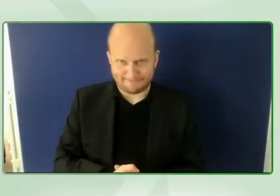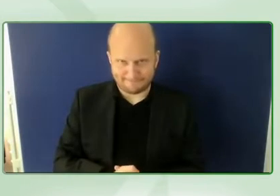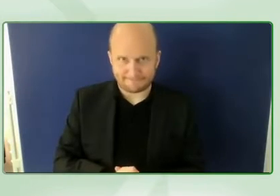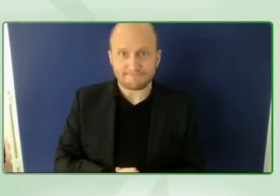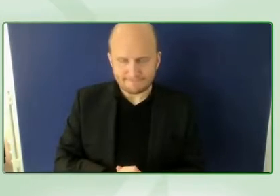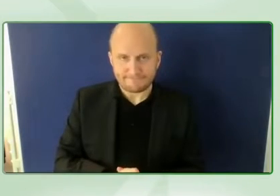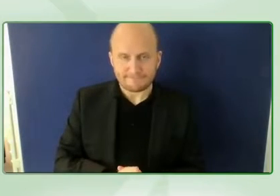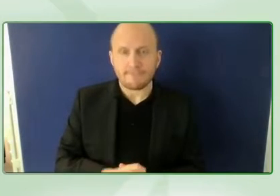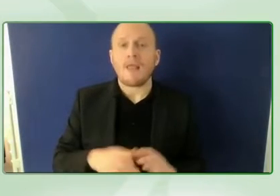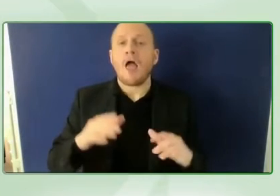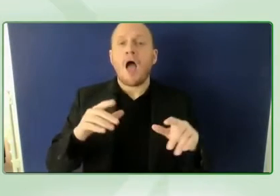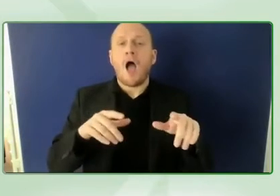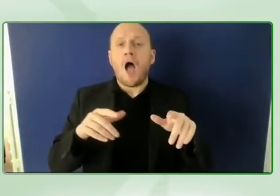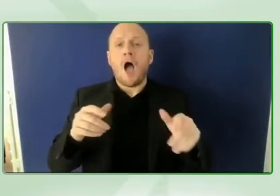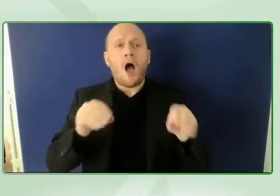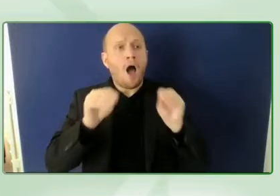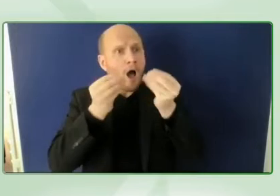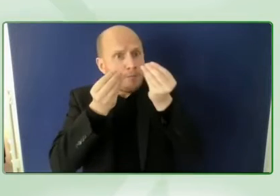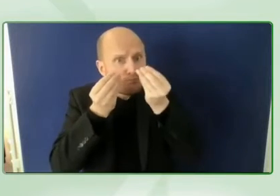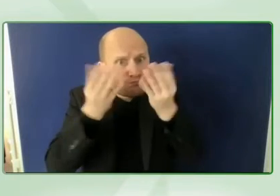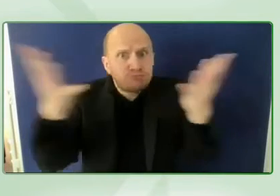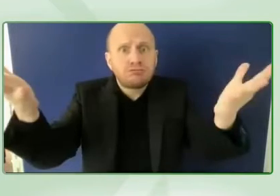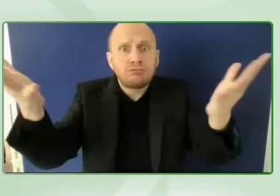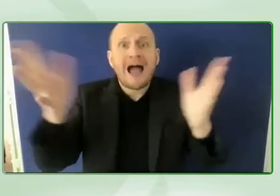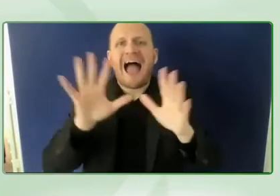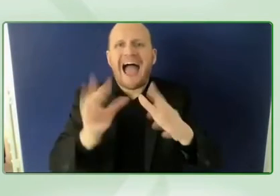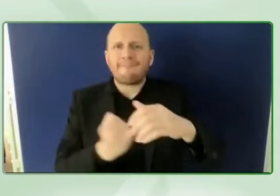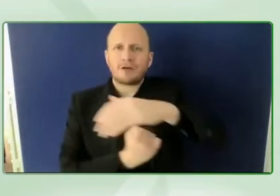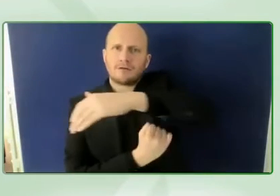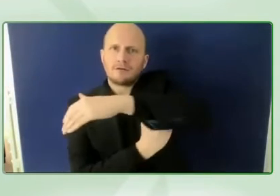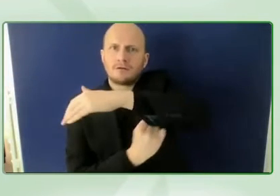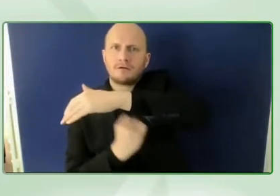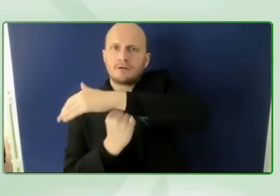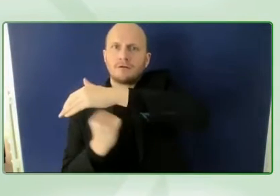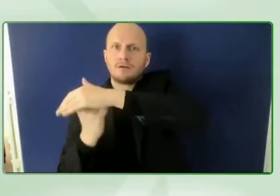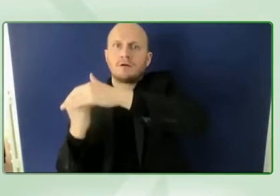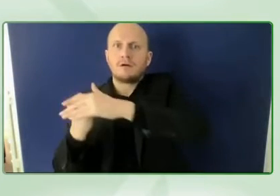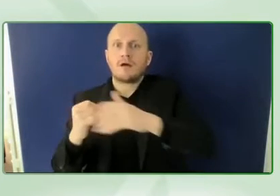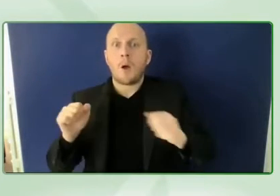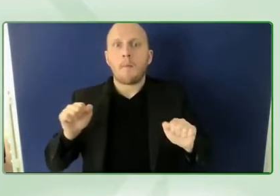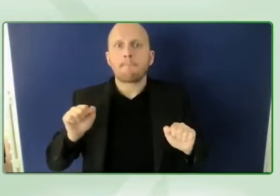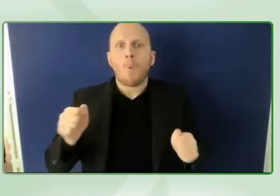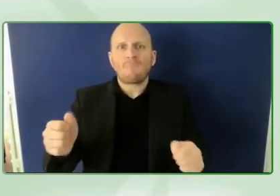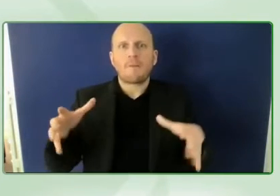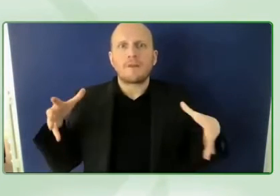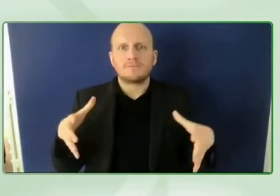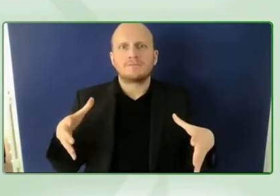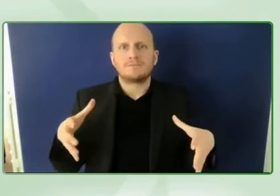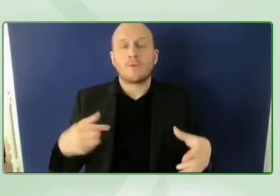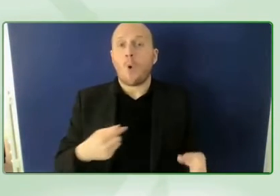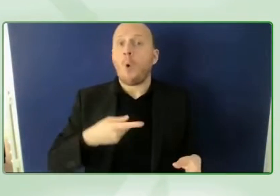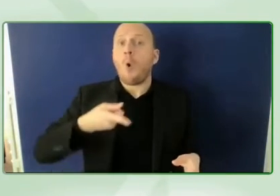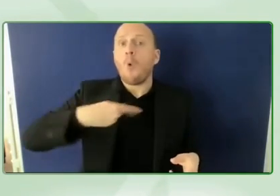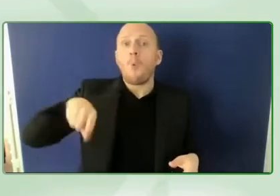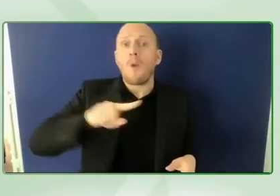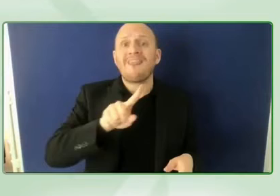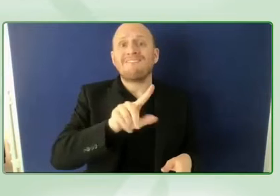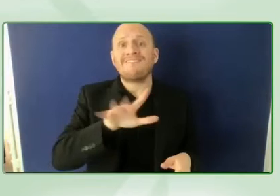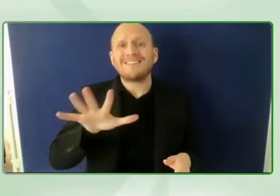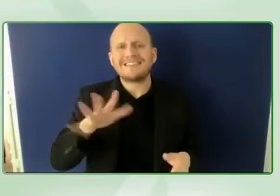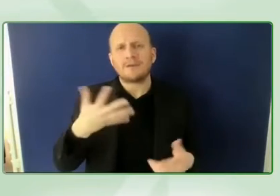and what we want to develop is a we the 15 network that anyone in the world can contribute towards